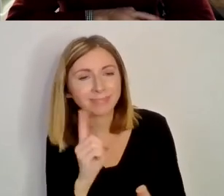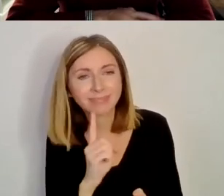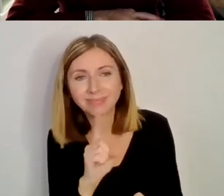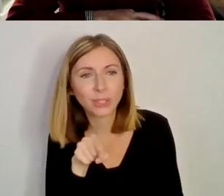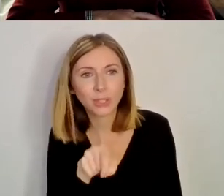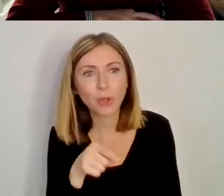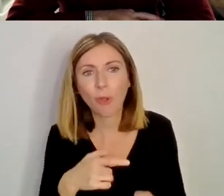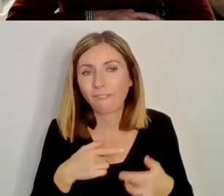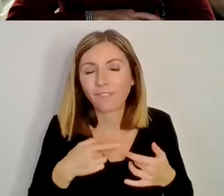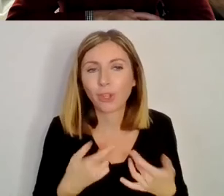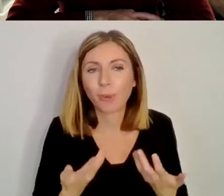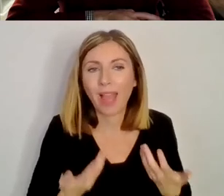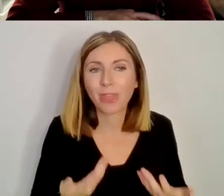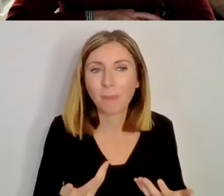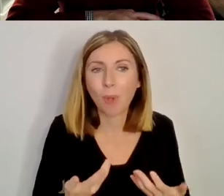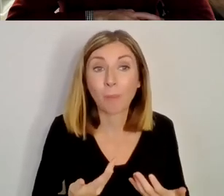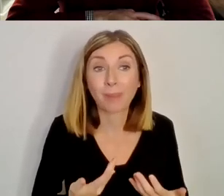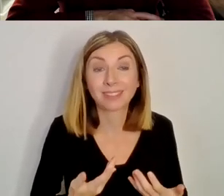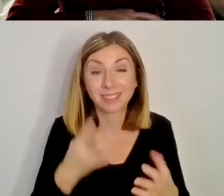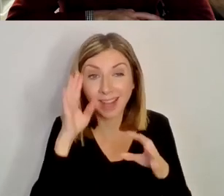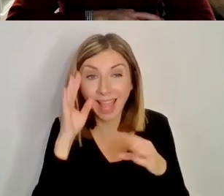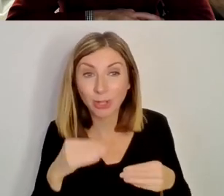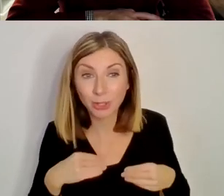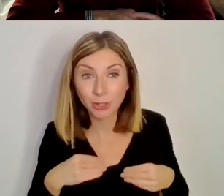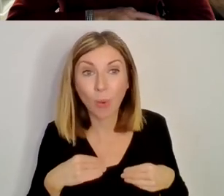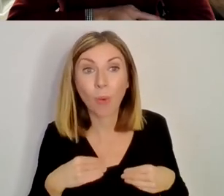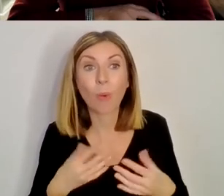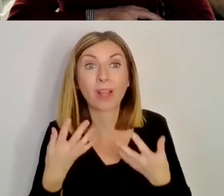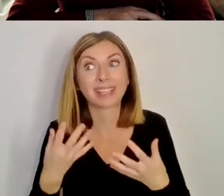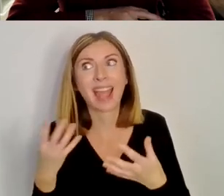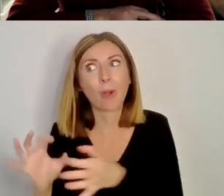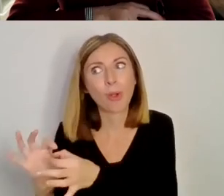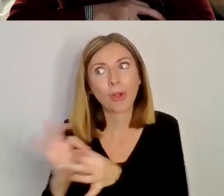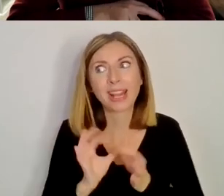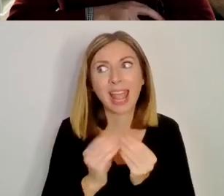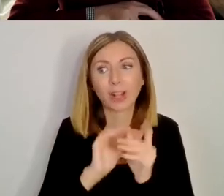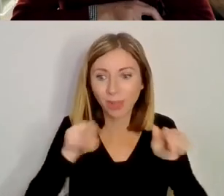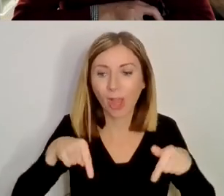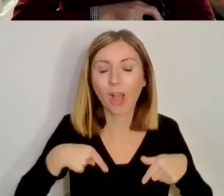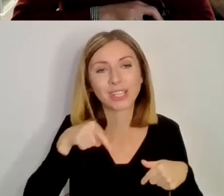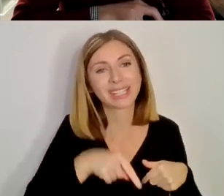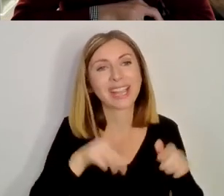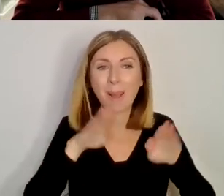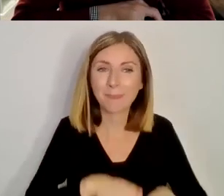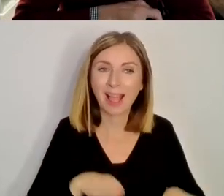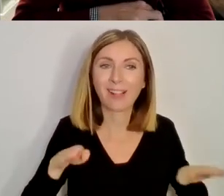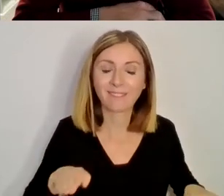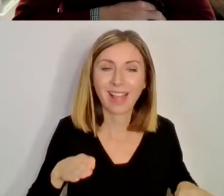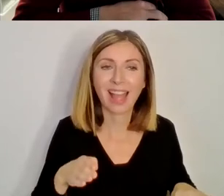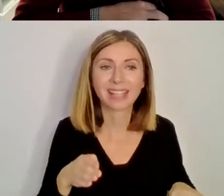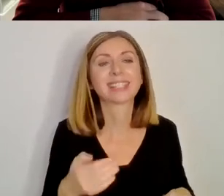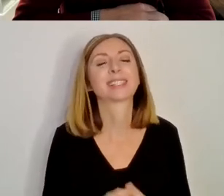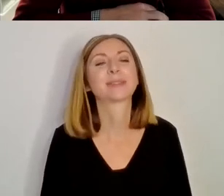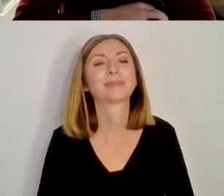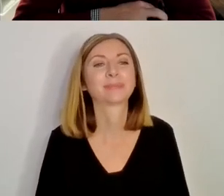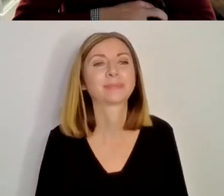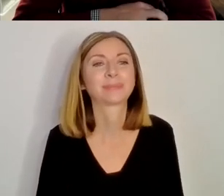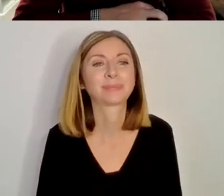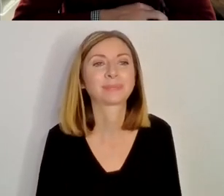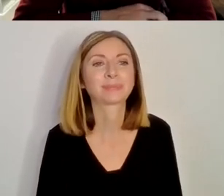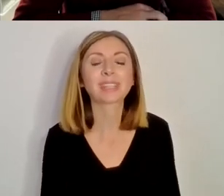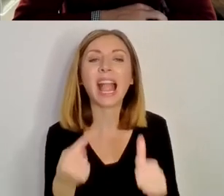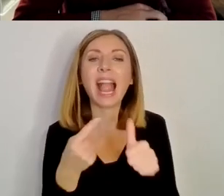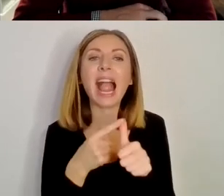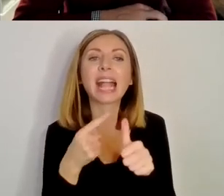are, and bring that over to Belfast, maybe to us, uh, in the context of this evening's symposium. Yeah, well,